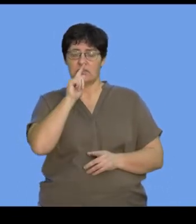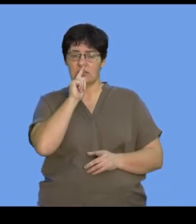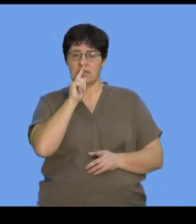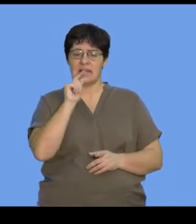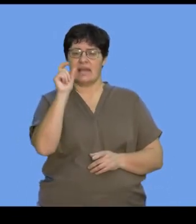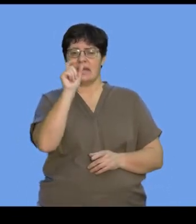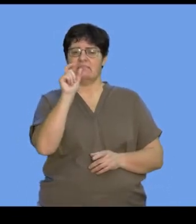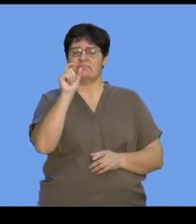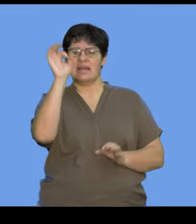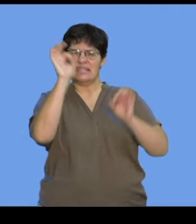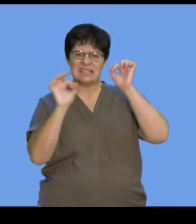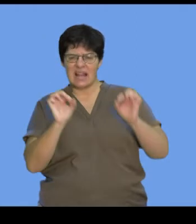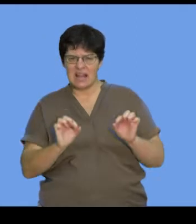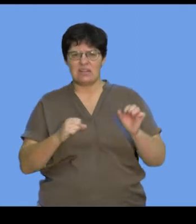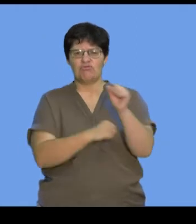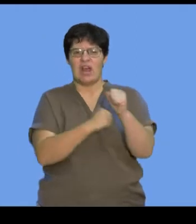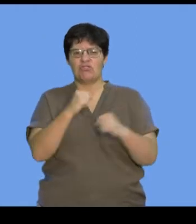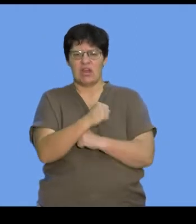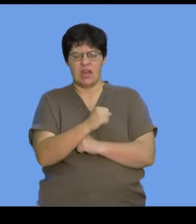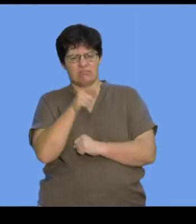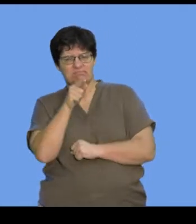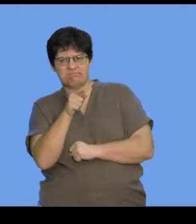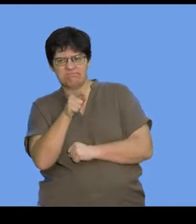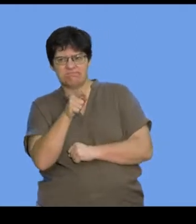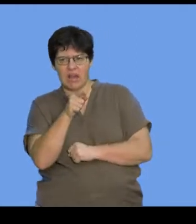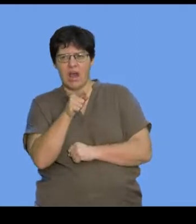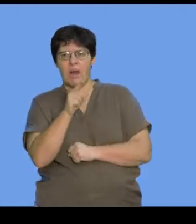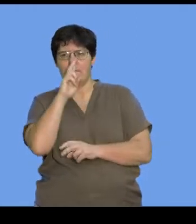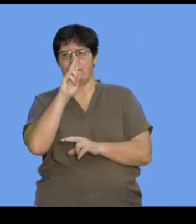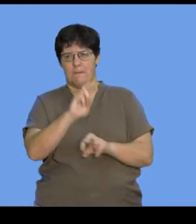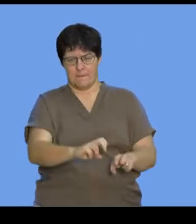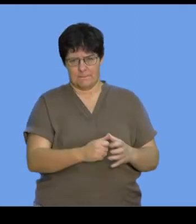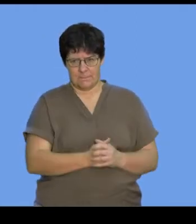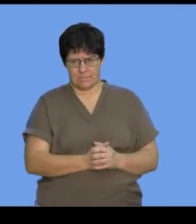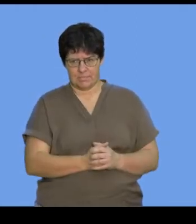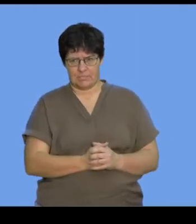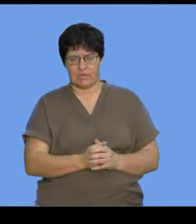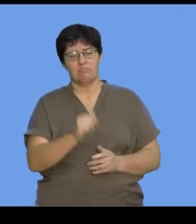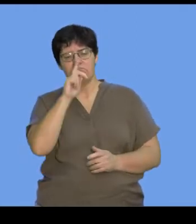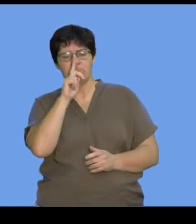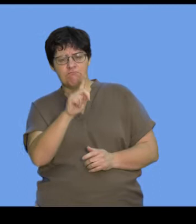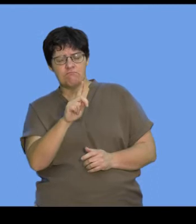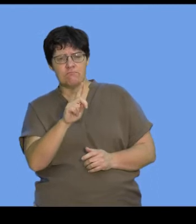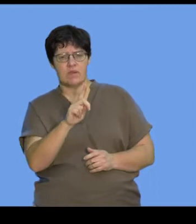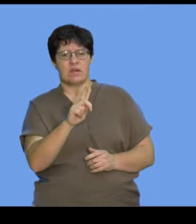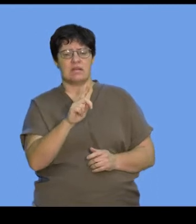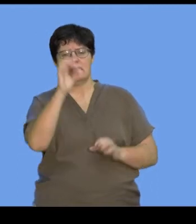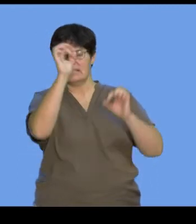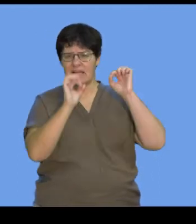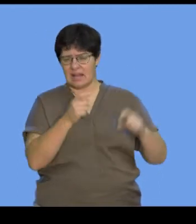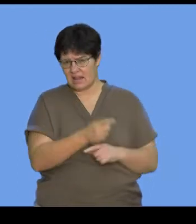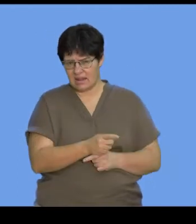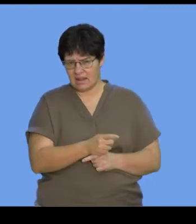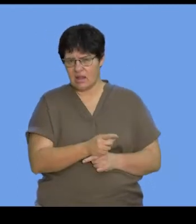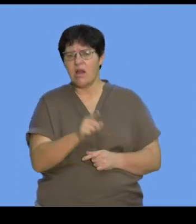cell structure just so that we have context to where we are. And in grade 10, we spend some time looking at the cell. And it's